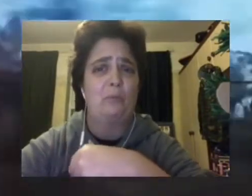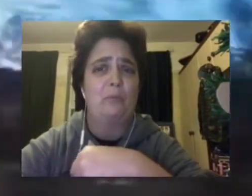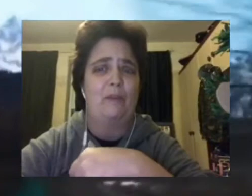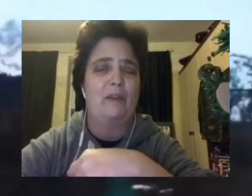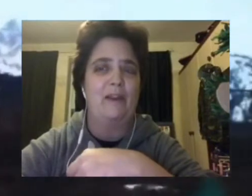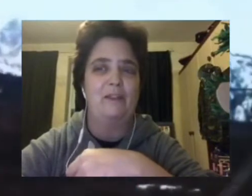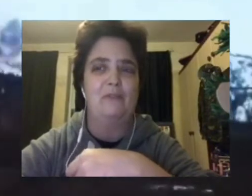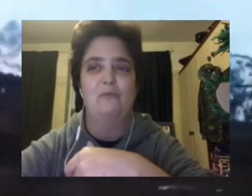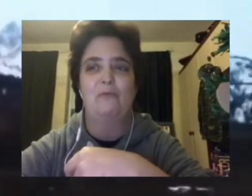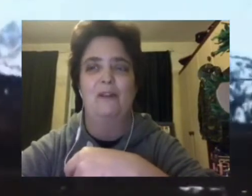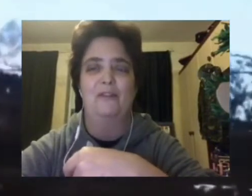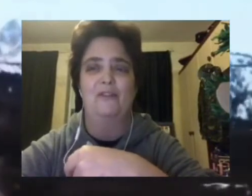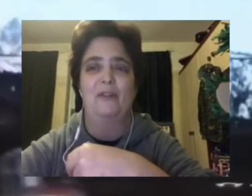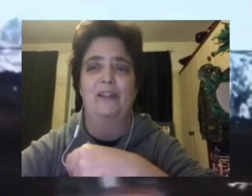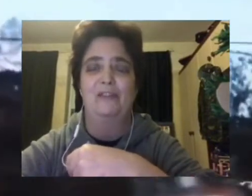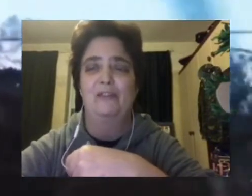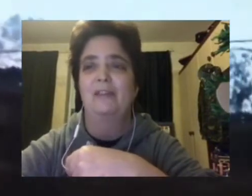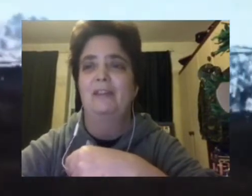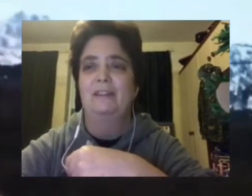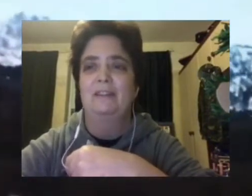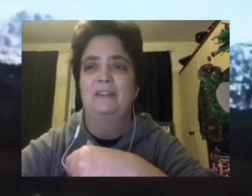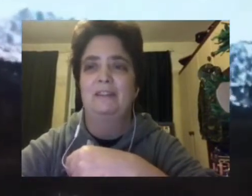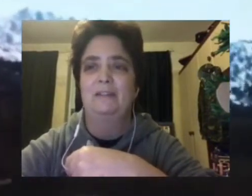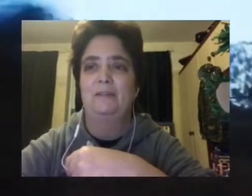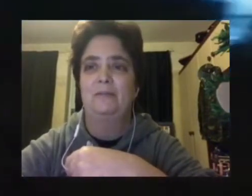rough strife.